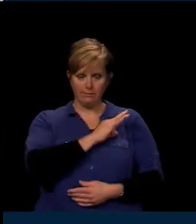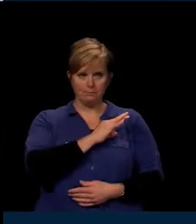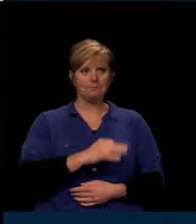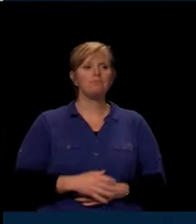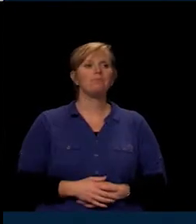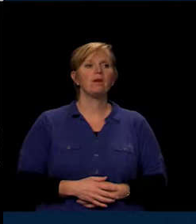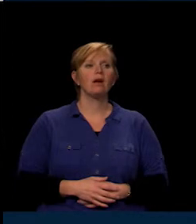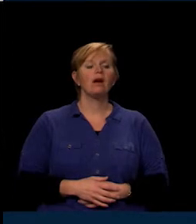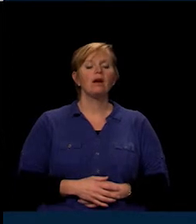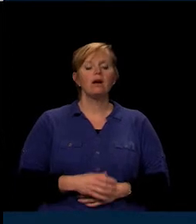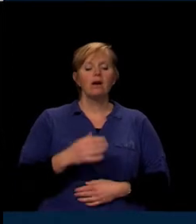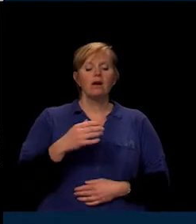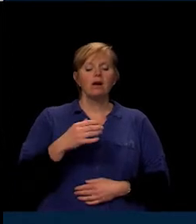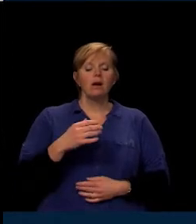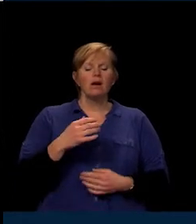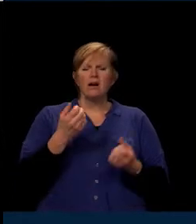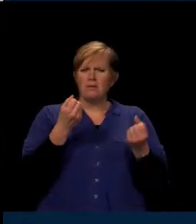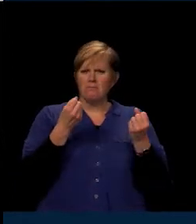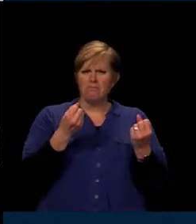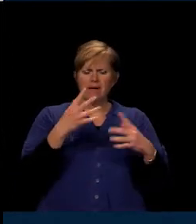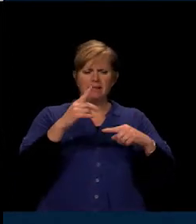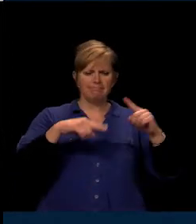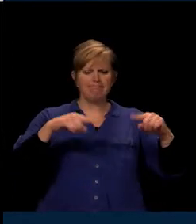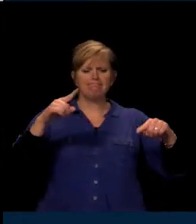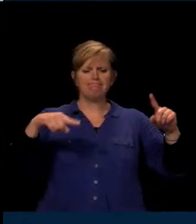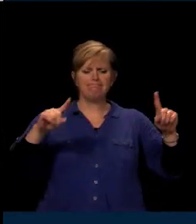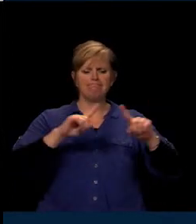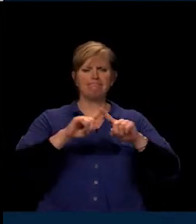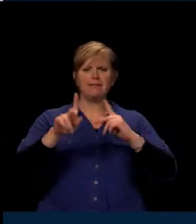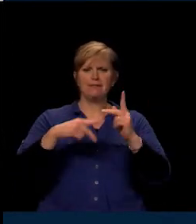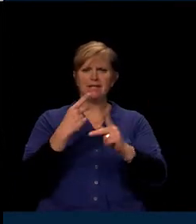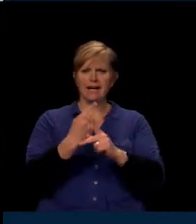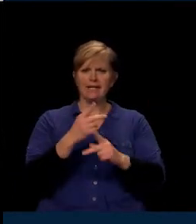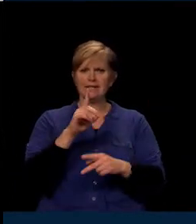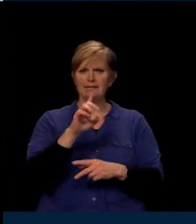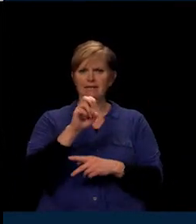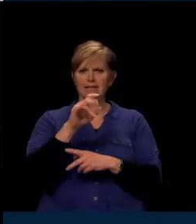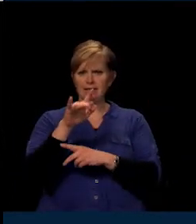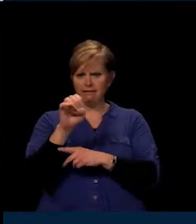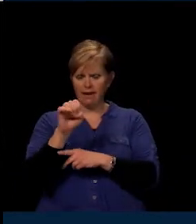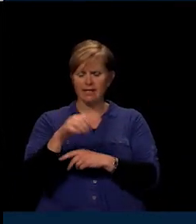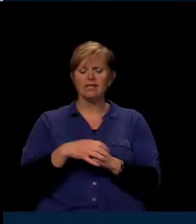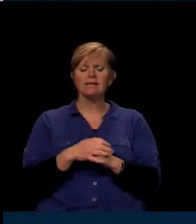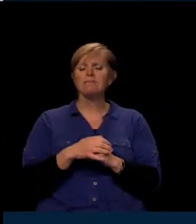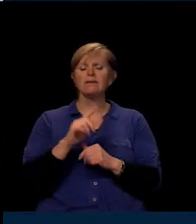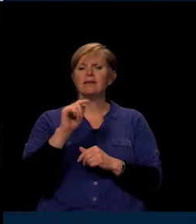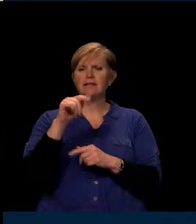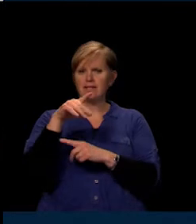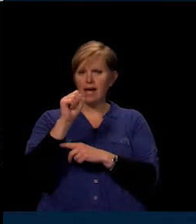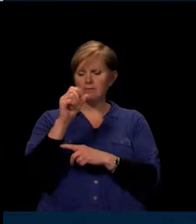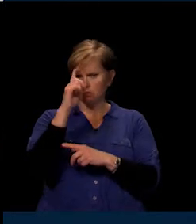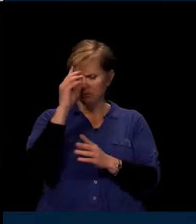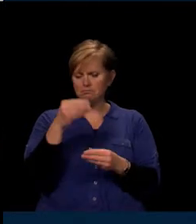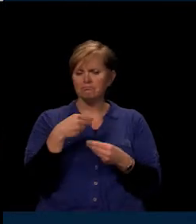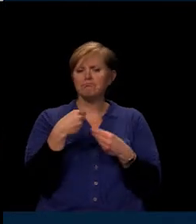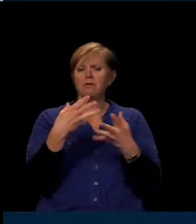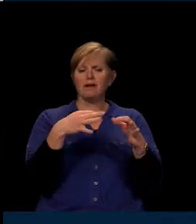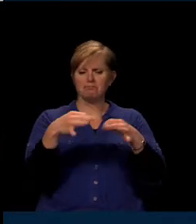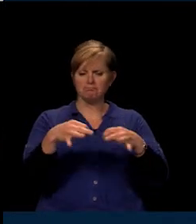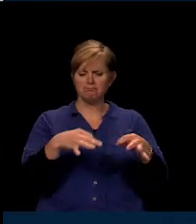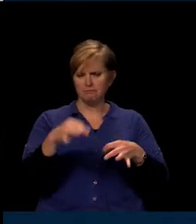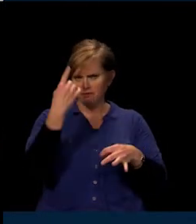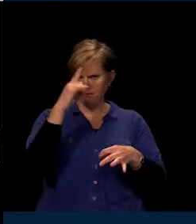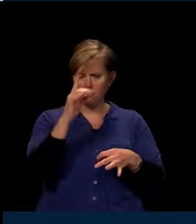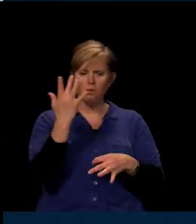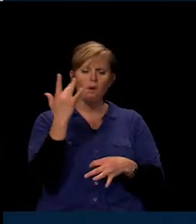With many different device types and versions of those devices, the TAPS staff wish to provide the rationale for the choice